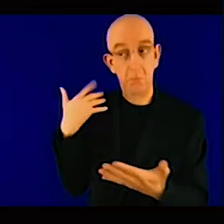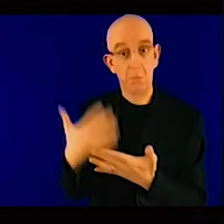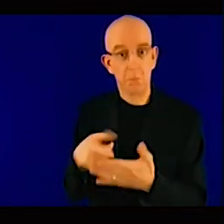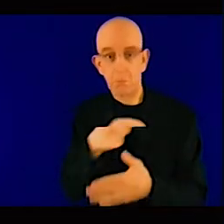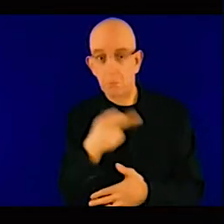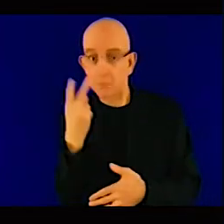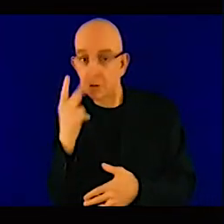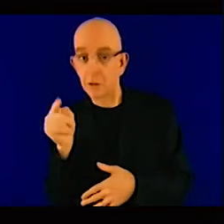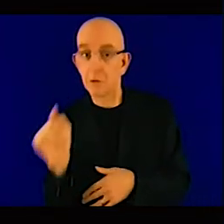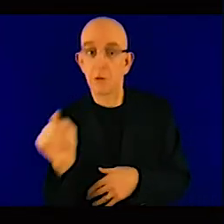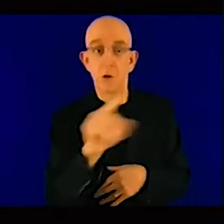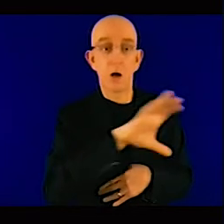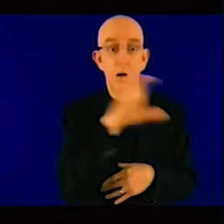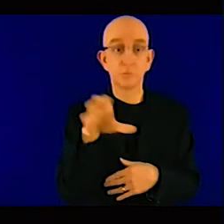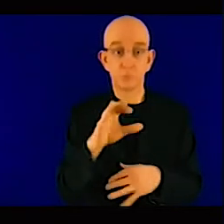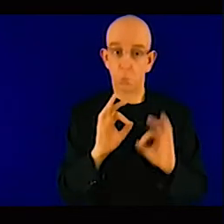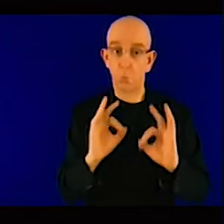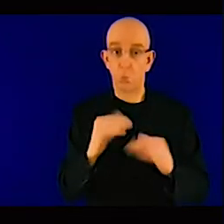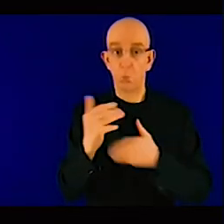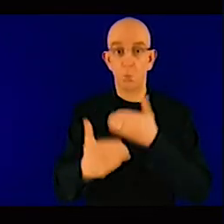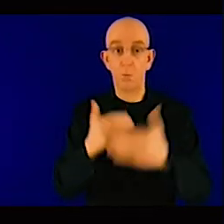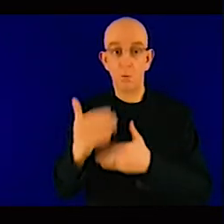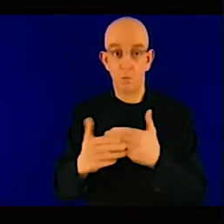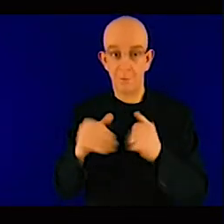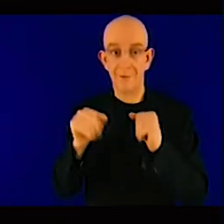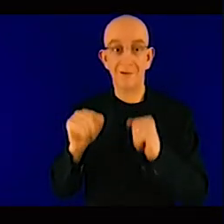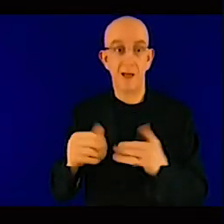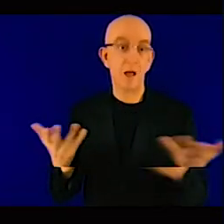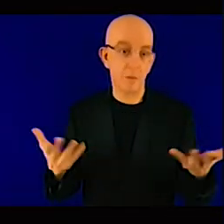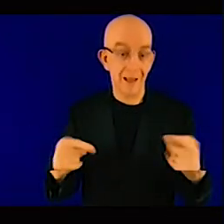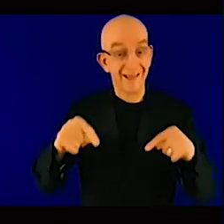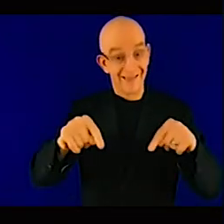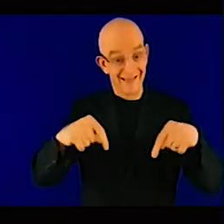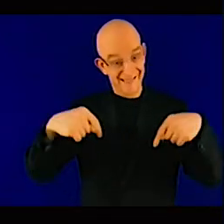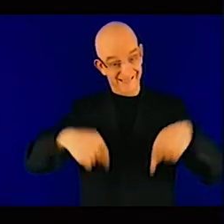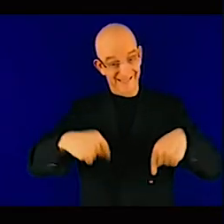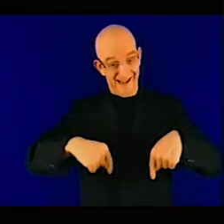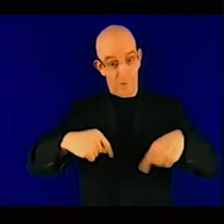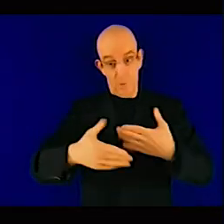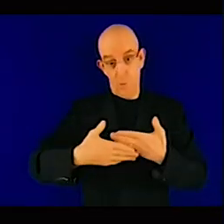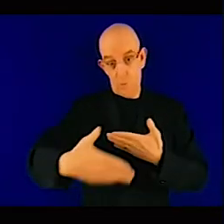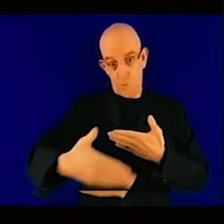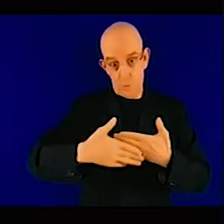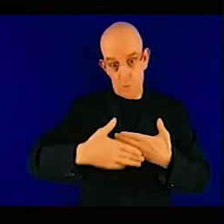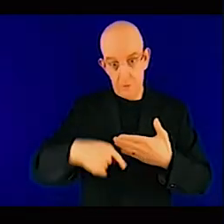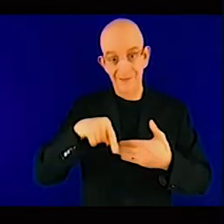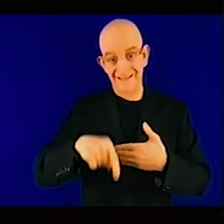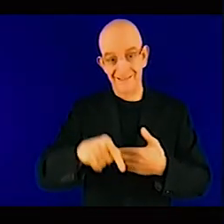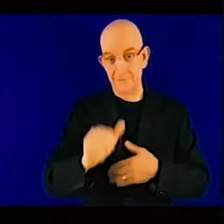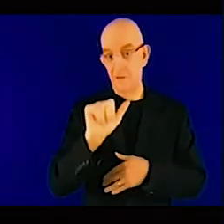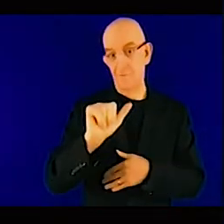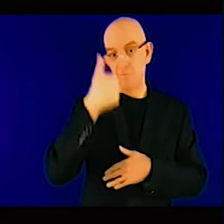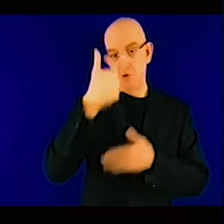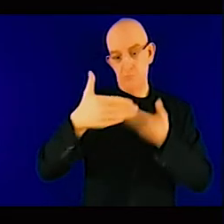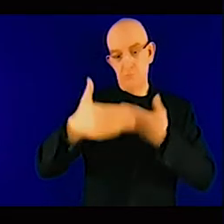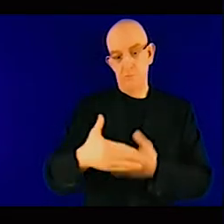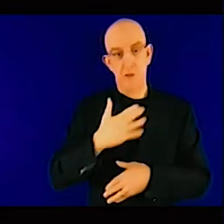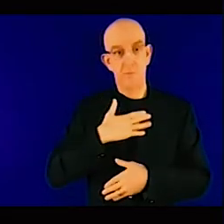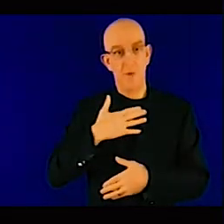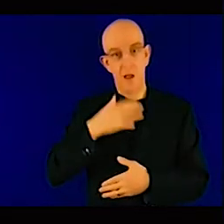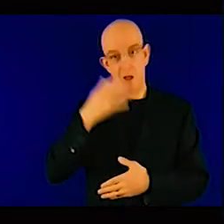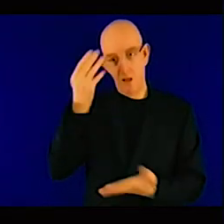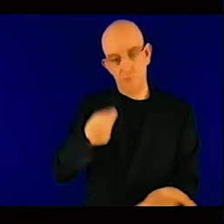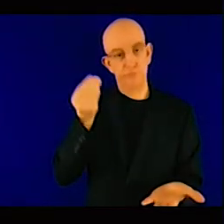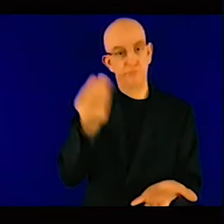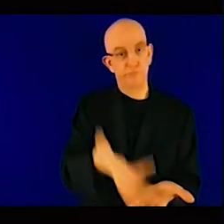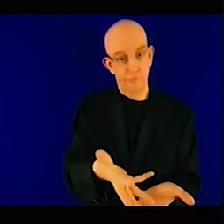the time being, the first part of my contribution. So the second part of the contribution will complement the other